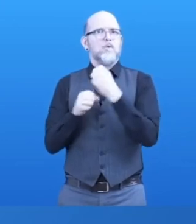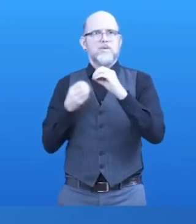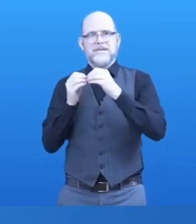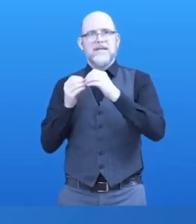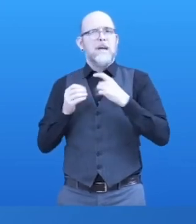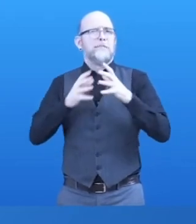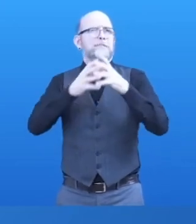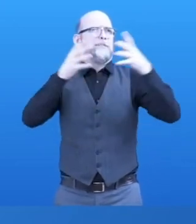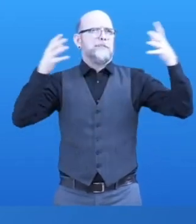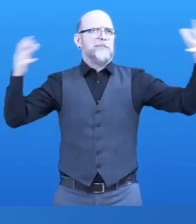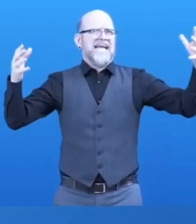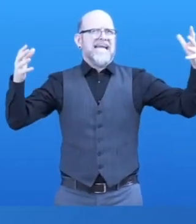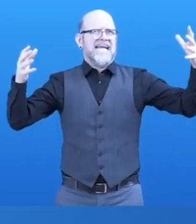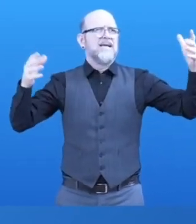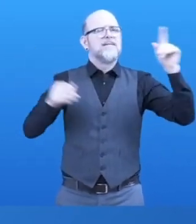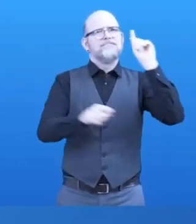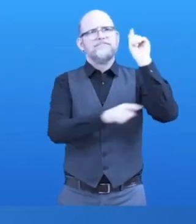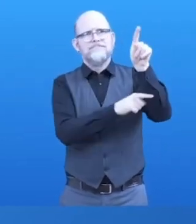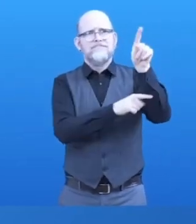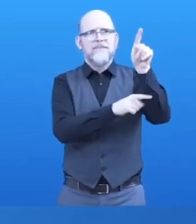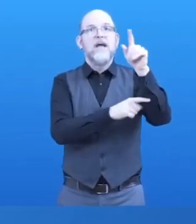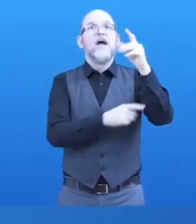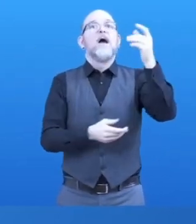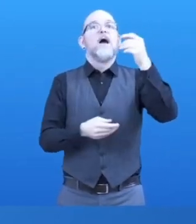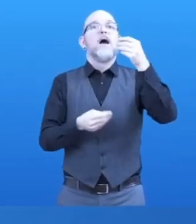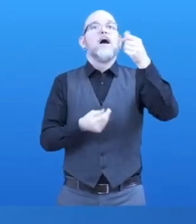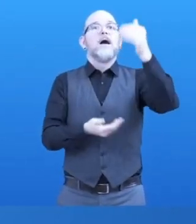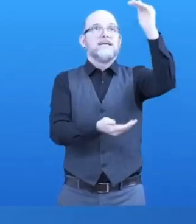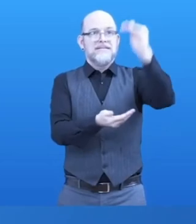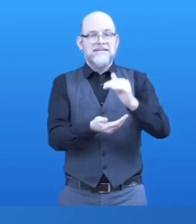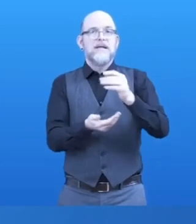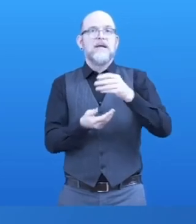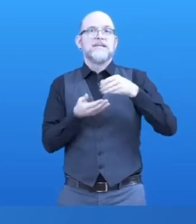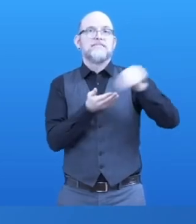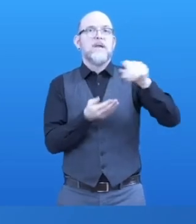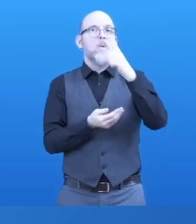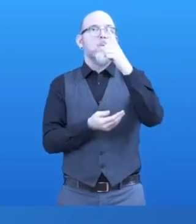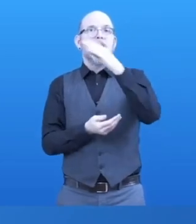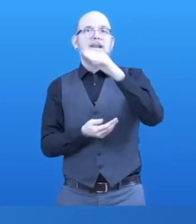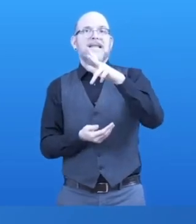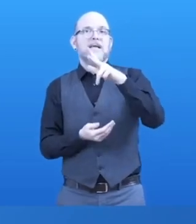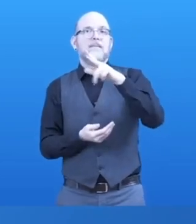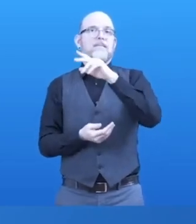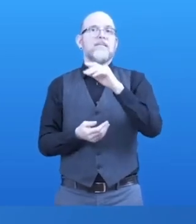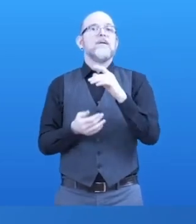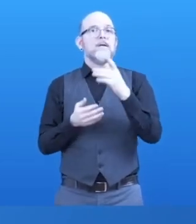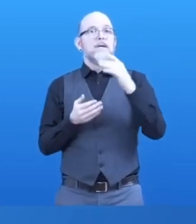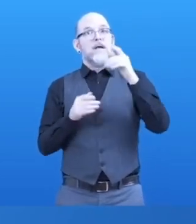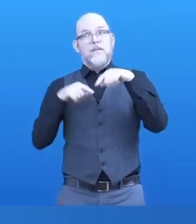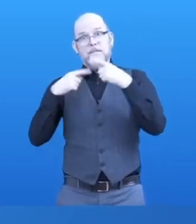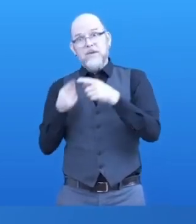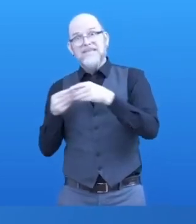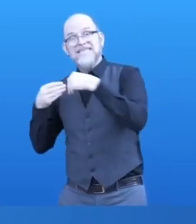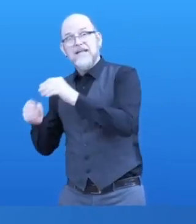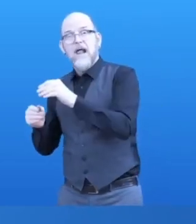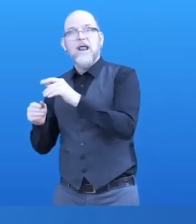to at least one third. And if we can also cut the assembly costs, the overall expenses could be reduced by another say 50 to